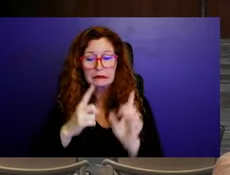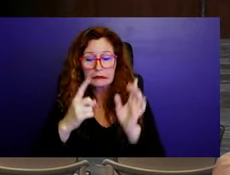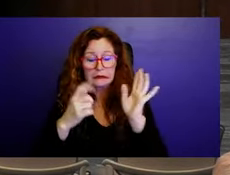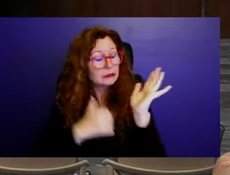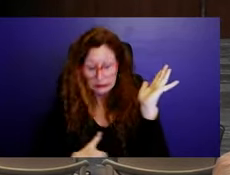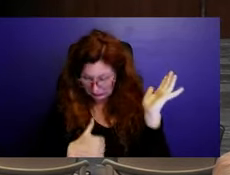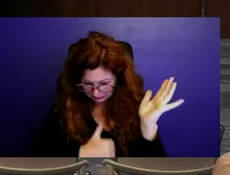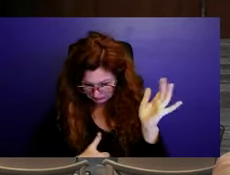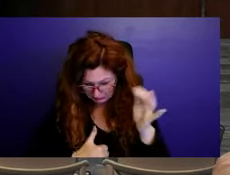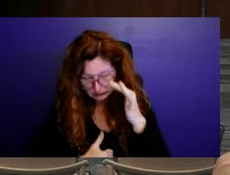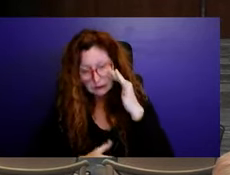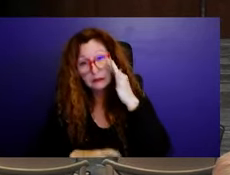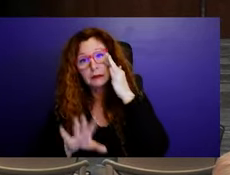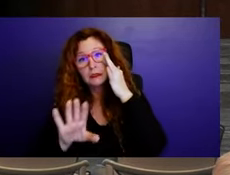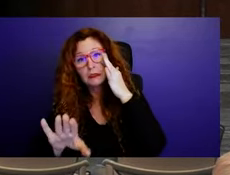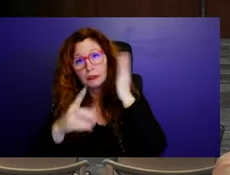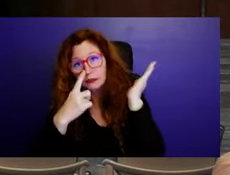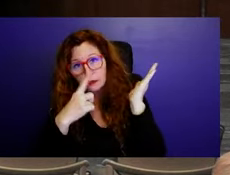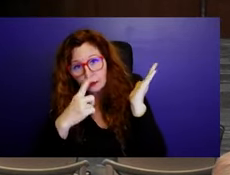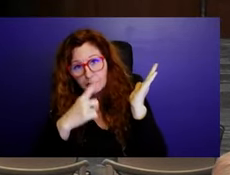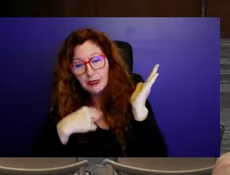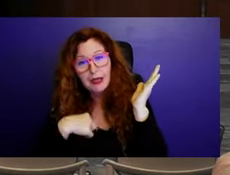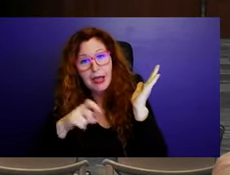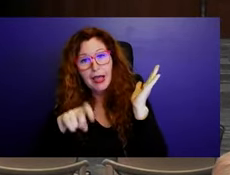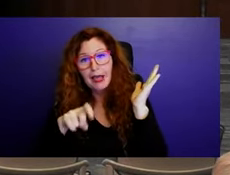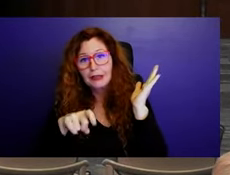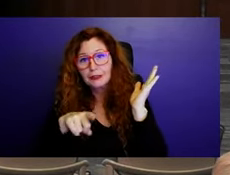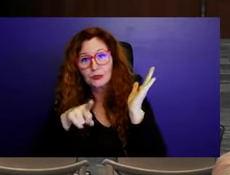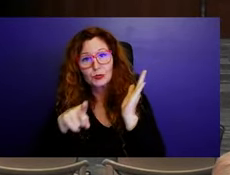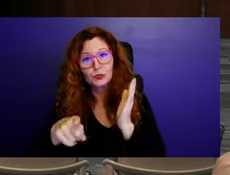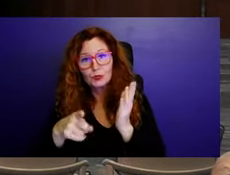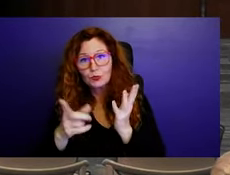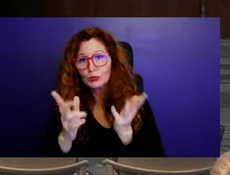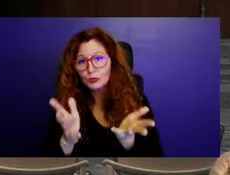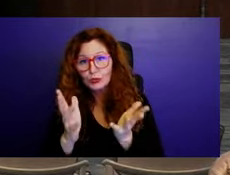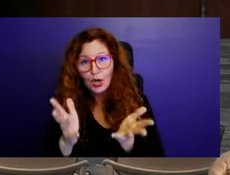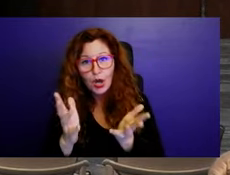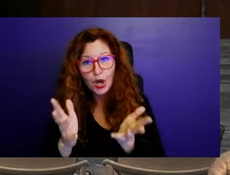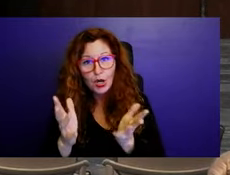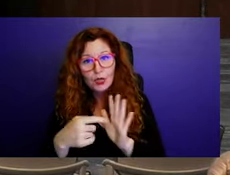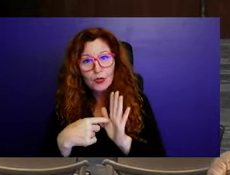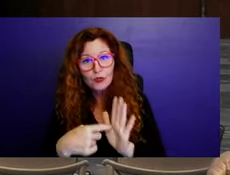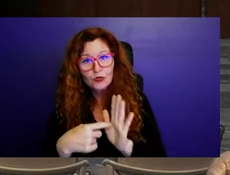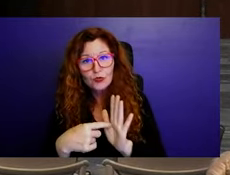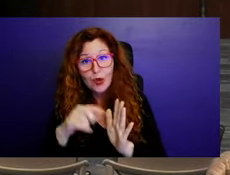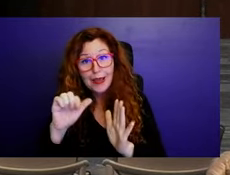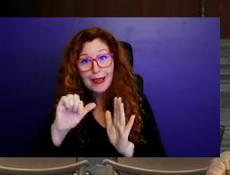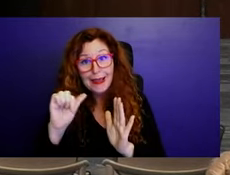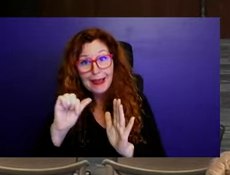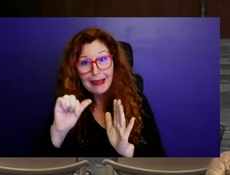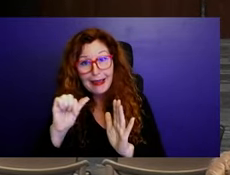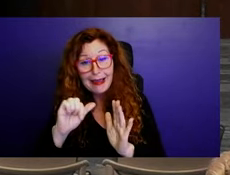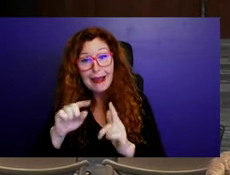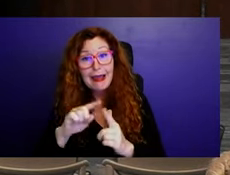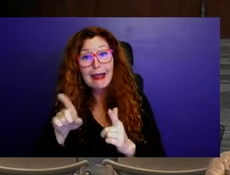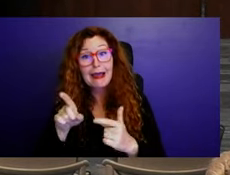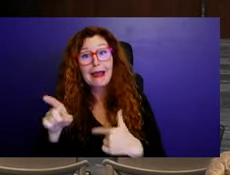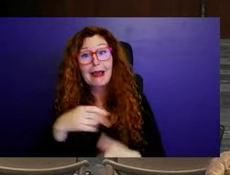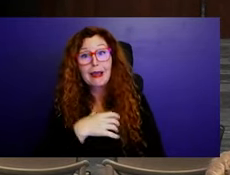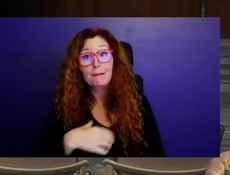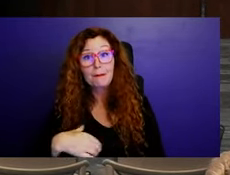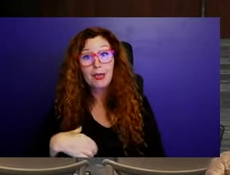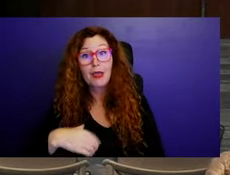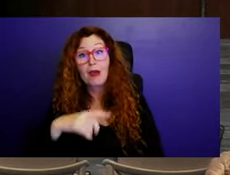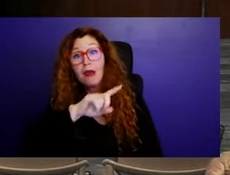I, I stepped out right after we were taught where you were showing us a, and the mayor was going to ask some questions with